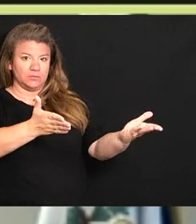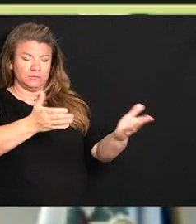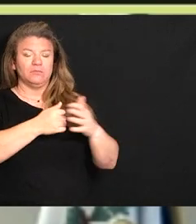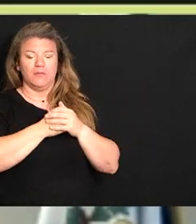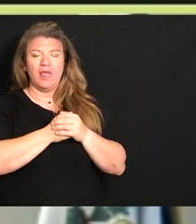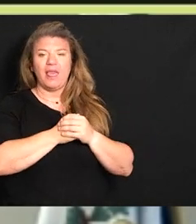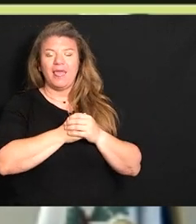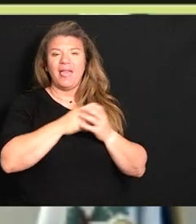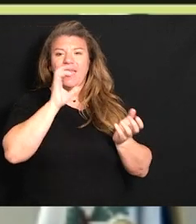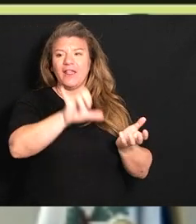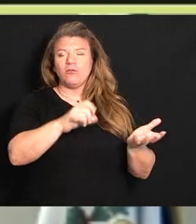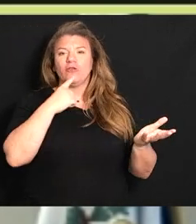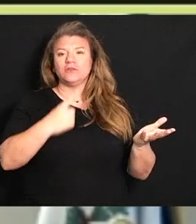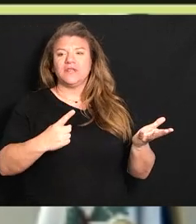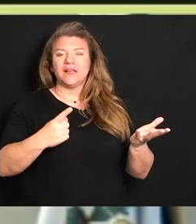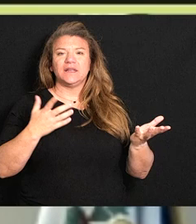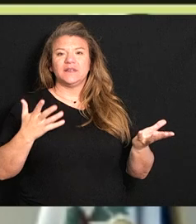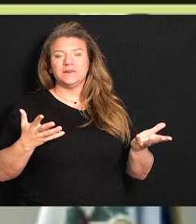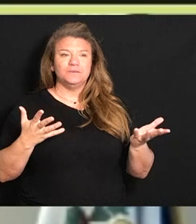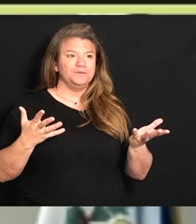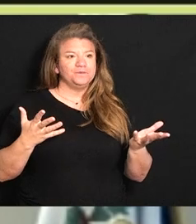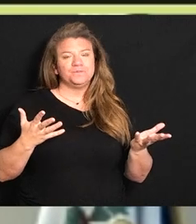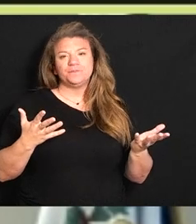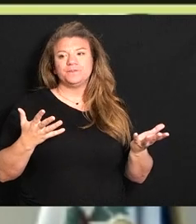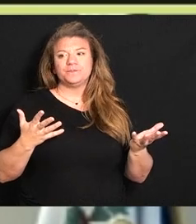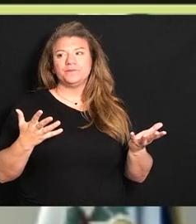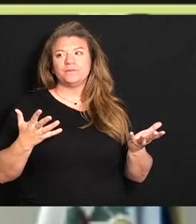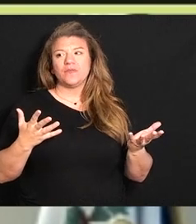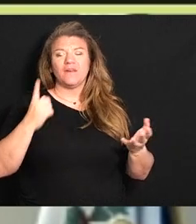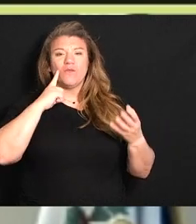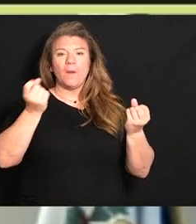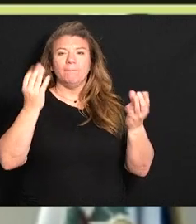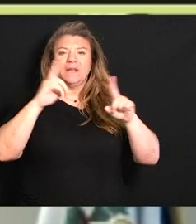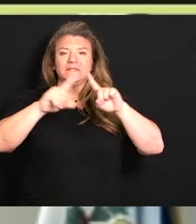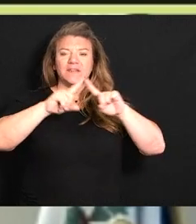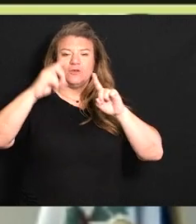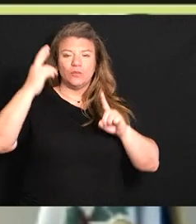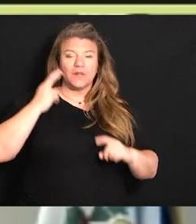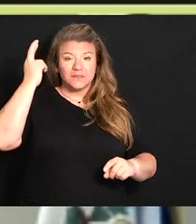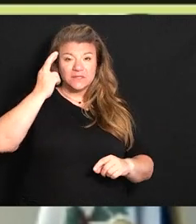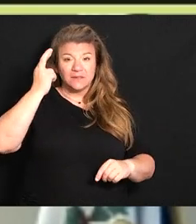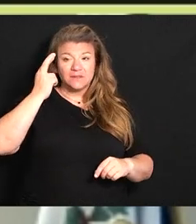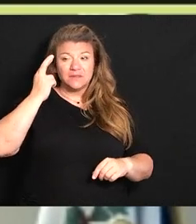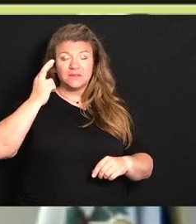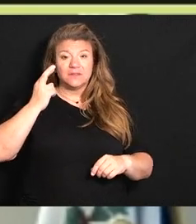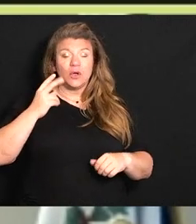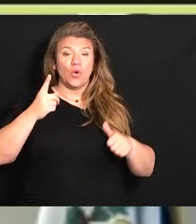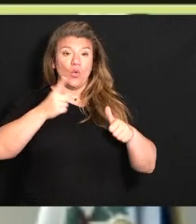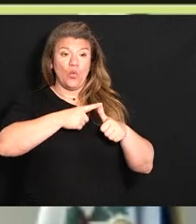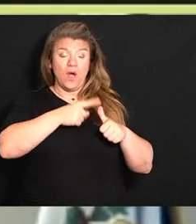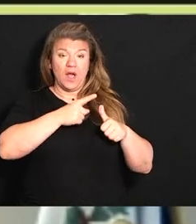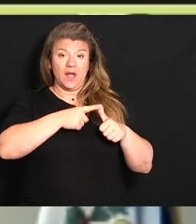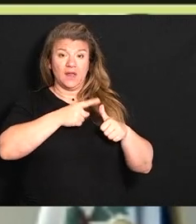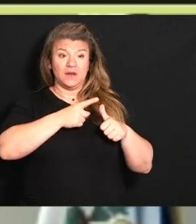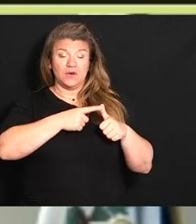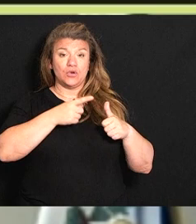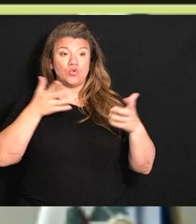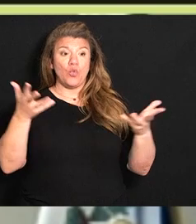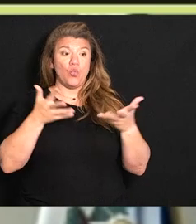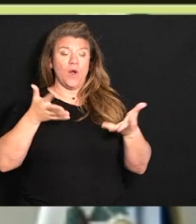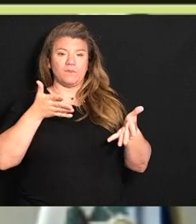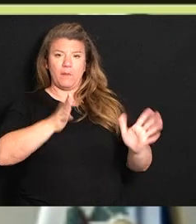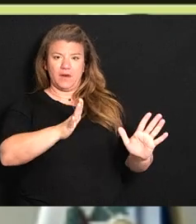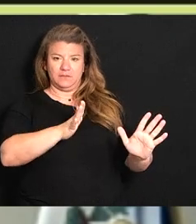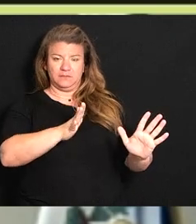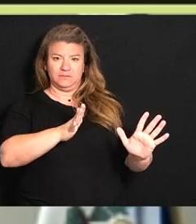welfare is a tough issue for a variety of reasons one is confidentiality of those children we proved